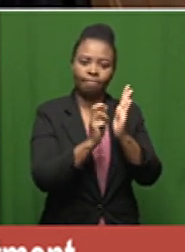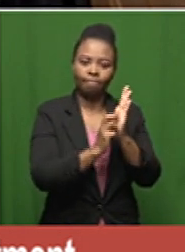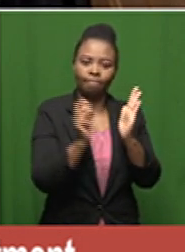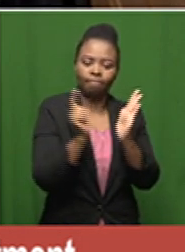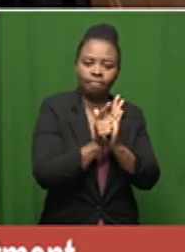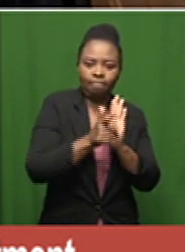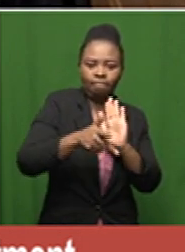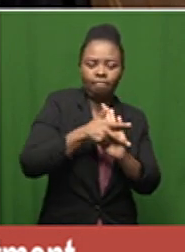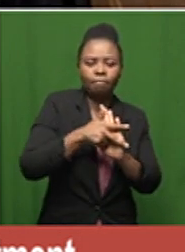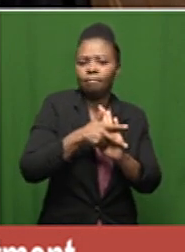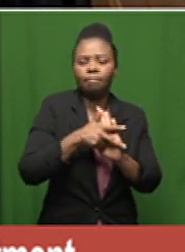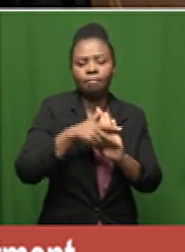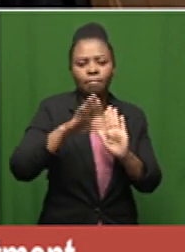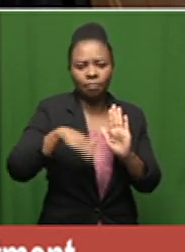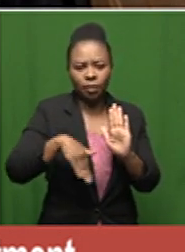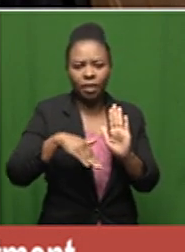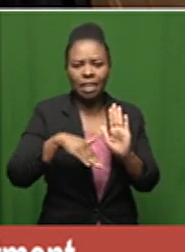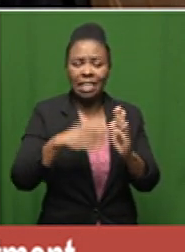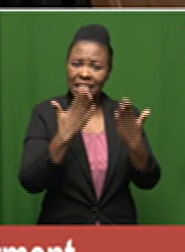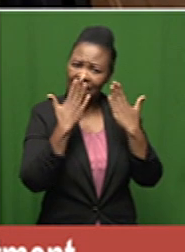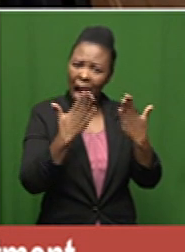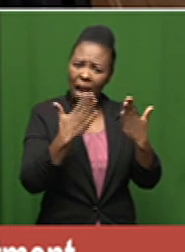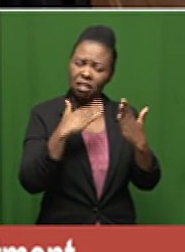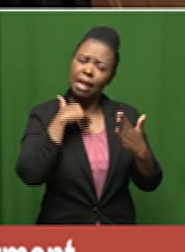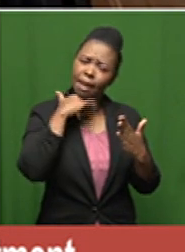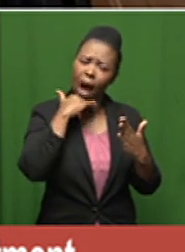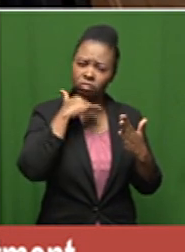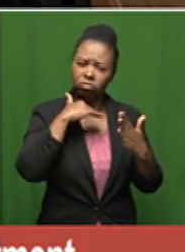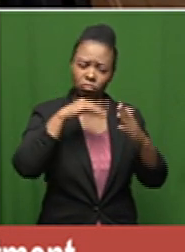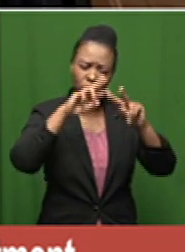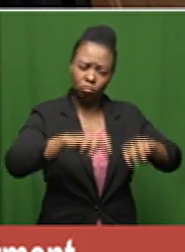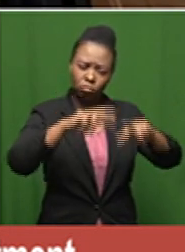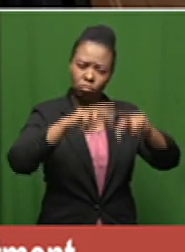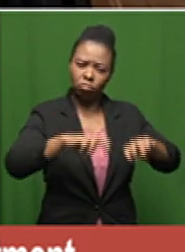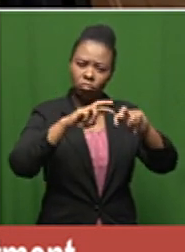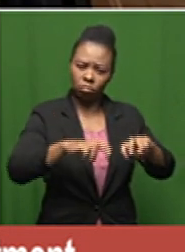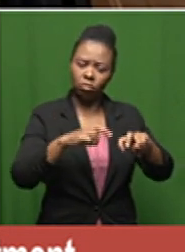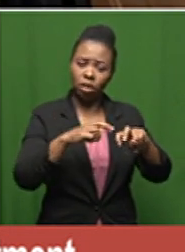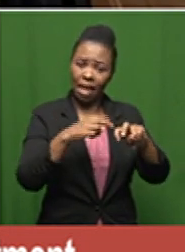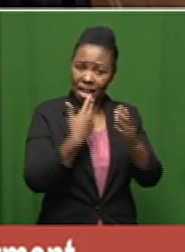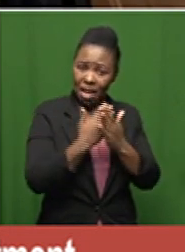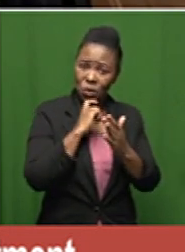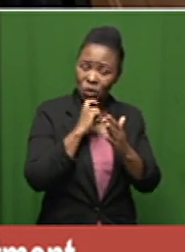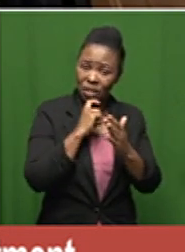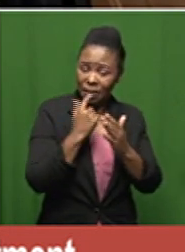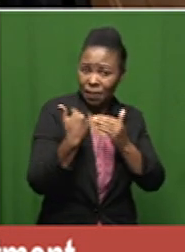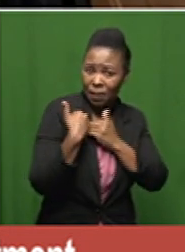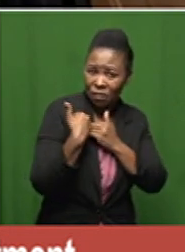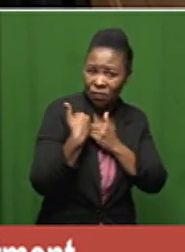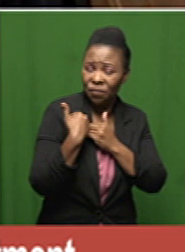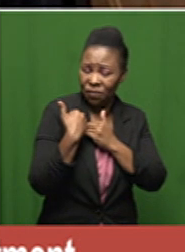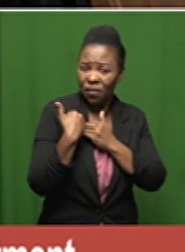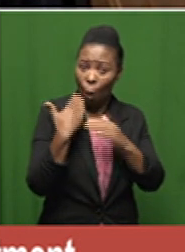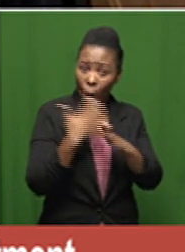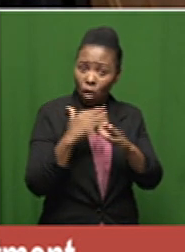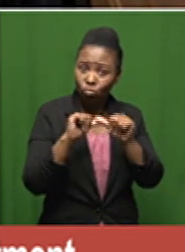not enough studies have been done under this situation to see if it's safe effective